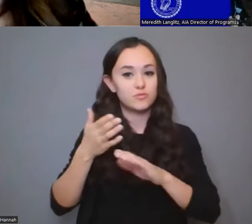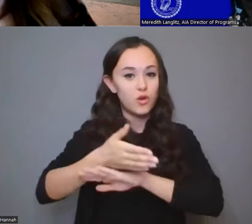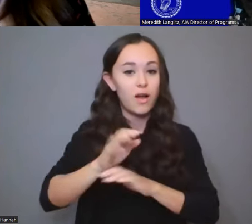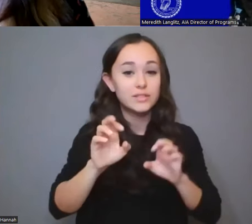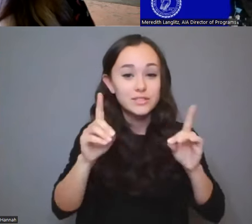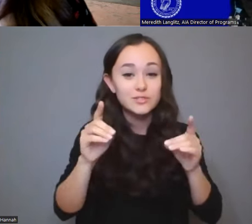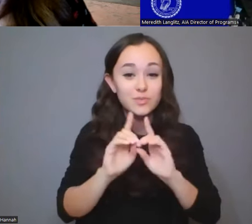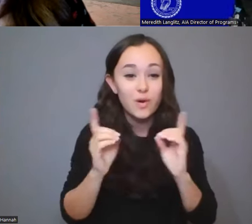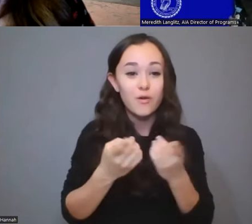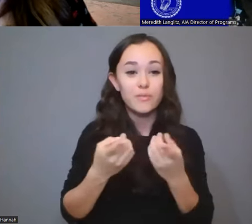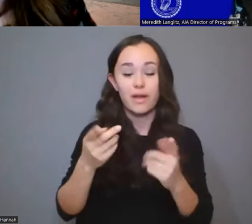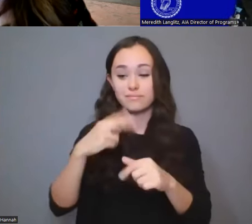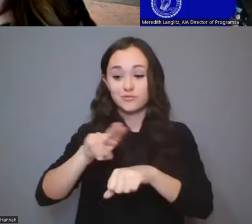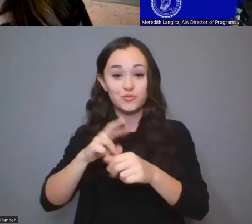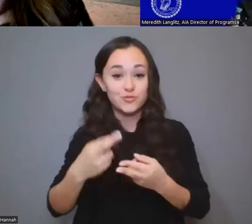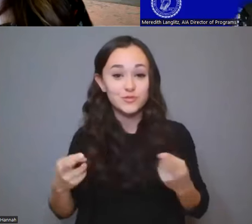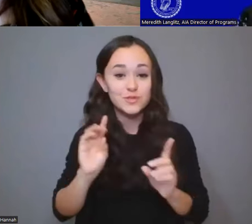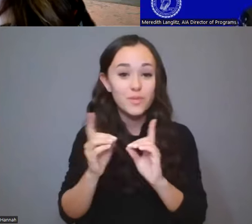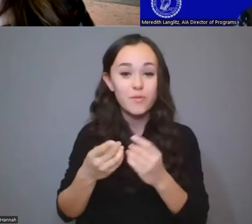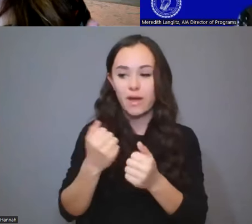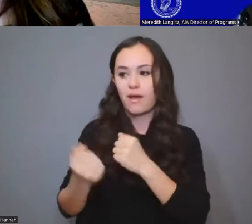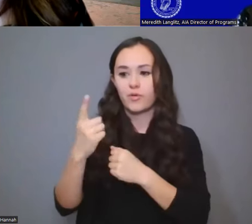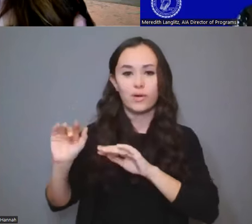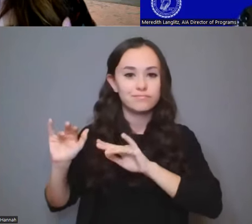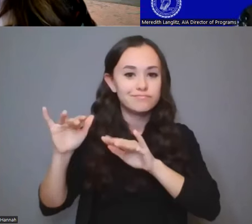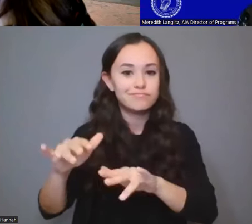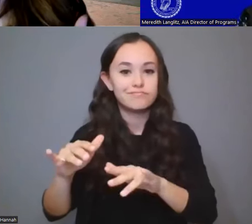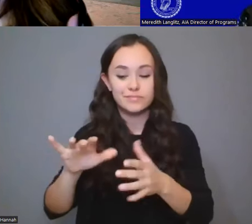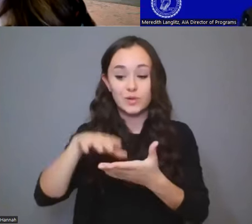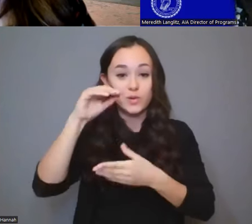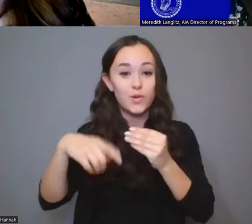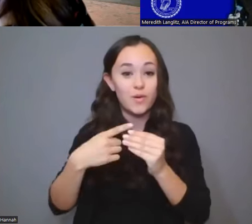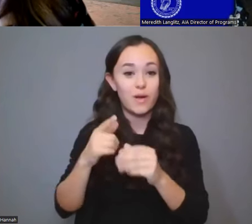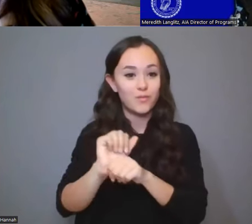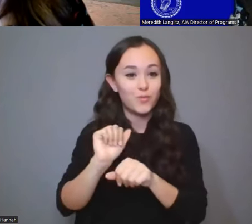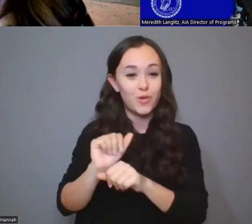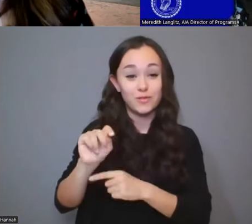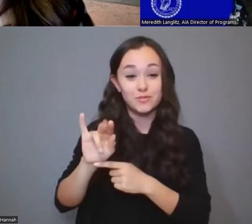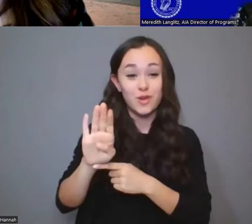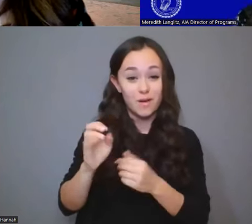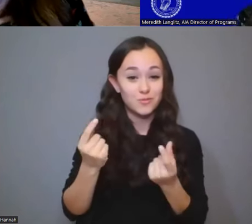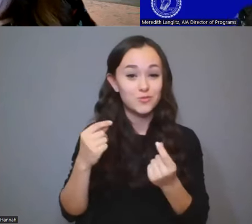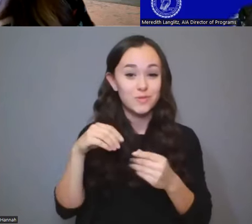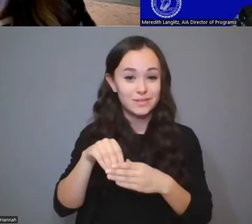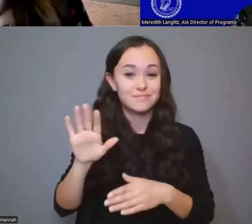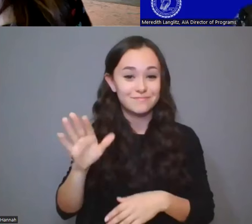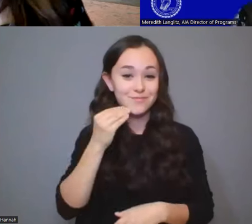across the Natural Resources Department, to learn about the work that the Tribe is doing within its homelands. It's really cool. In that